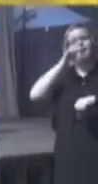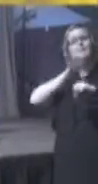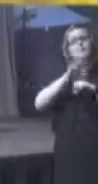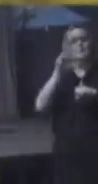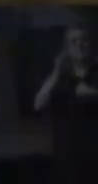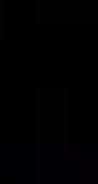America.